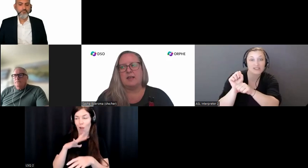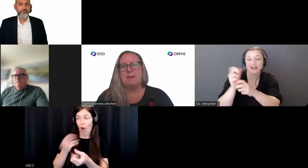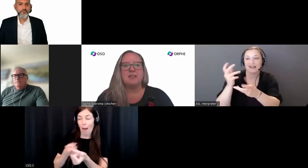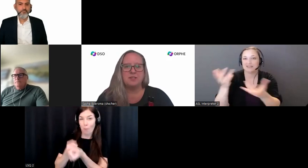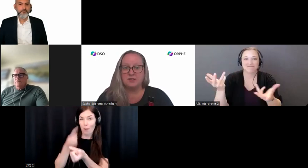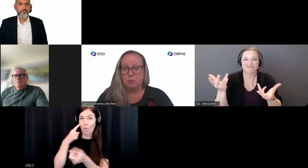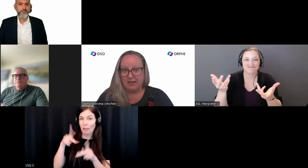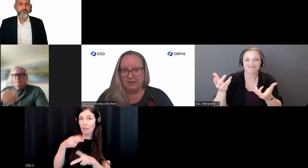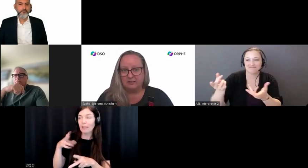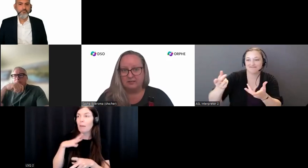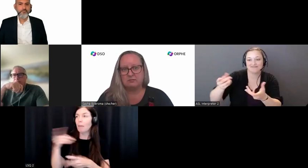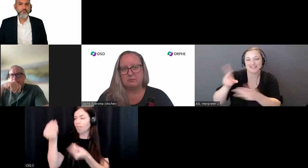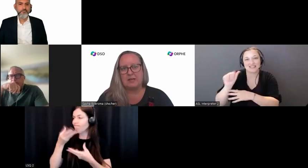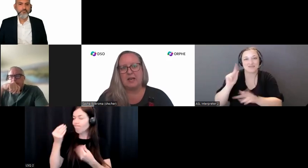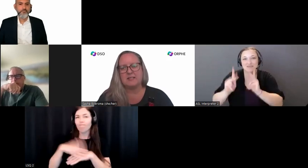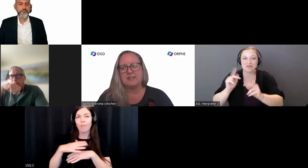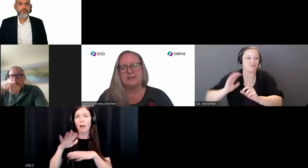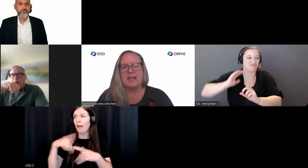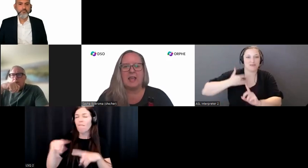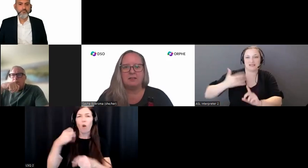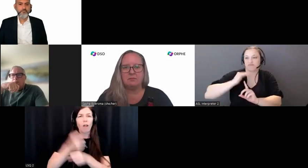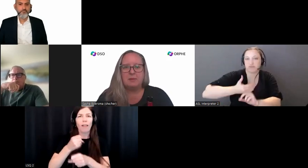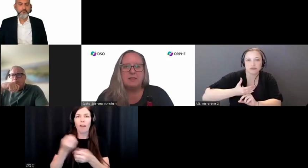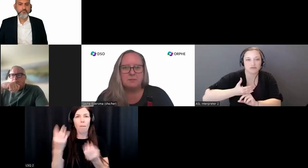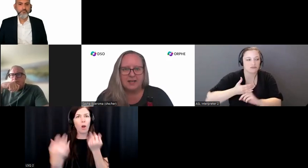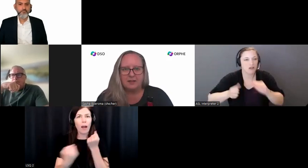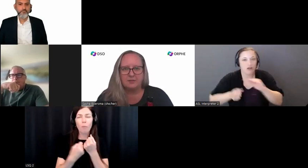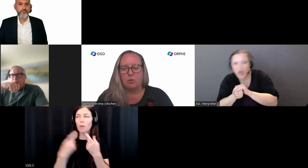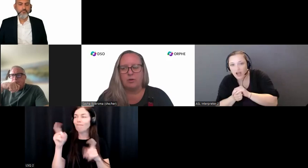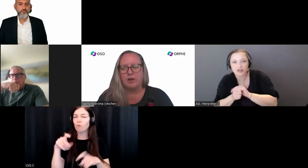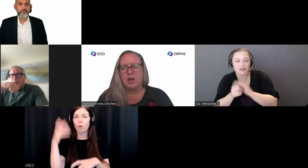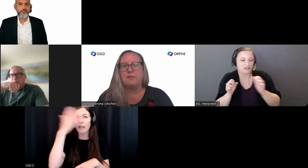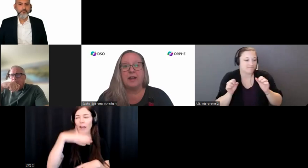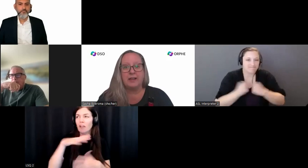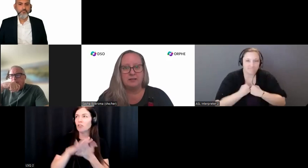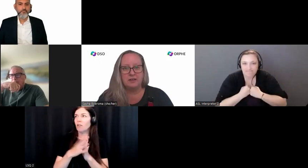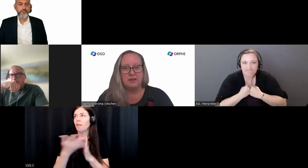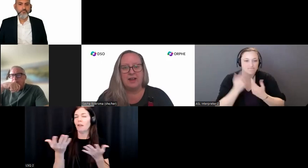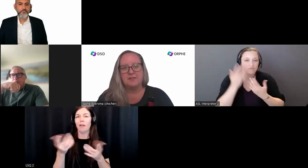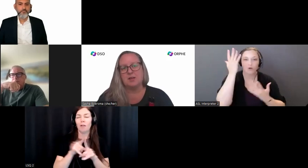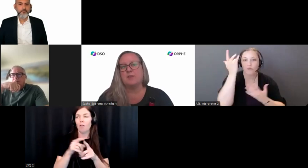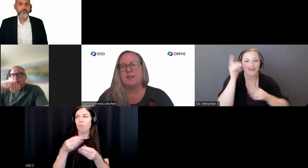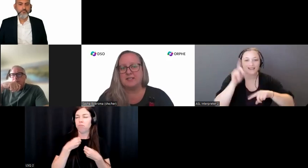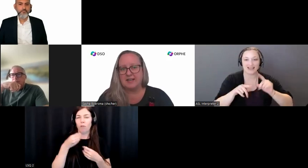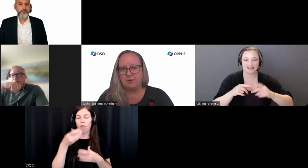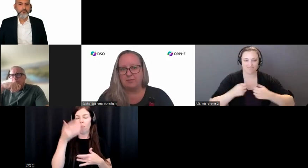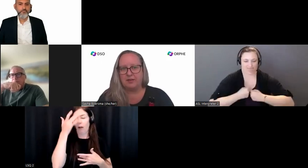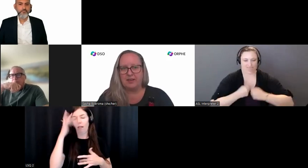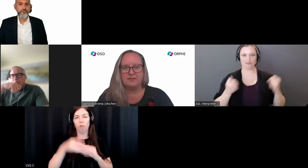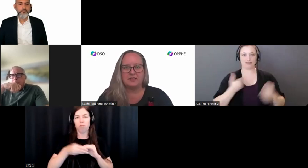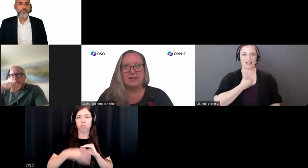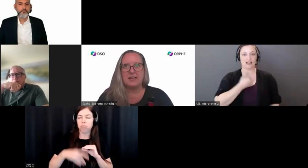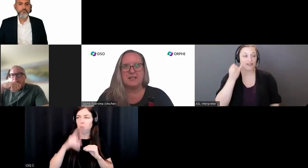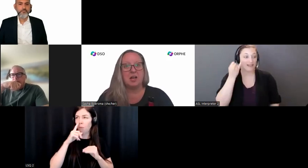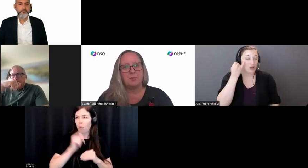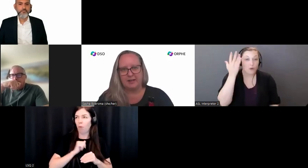they make themselves more ill because they can't be themselves or they're afraid that if someone finds out, they'll